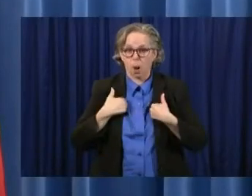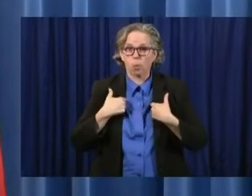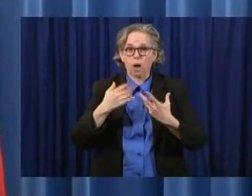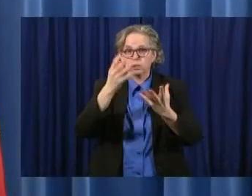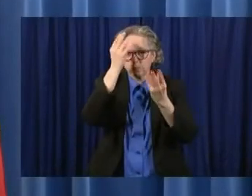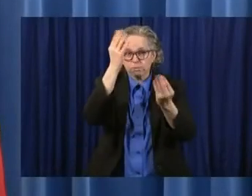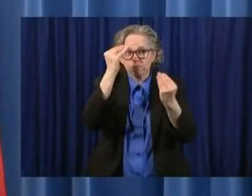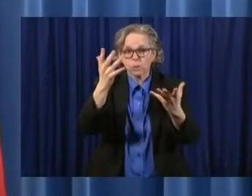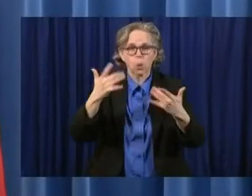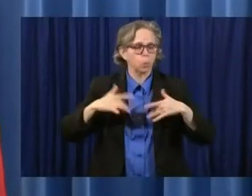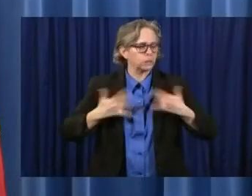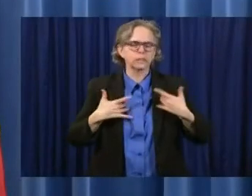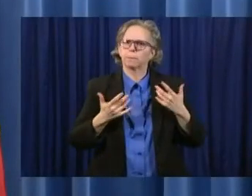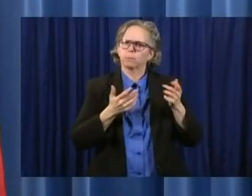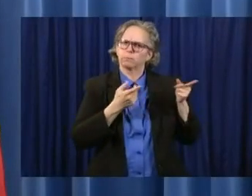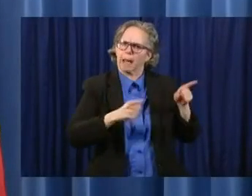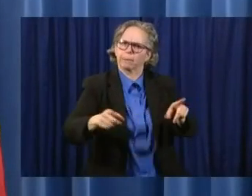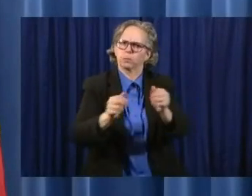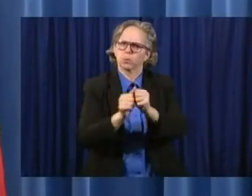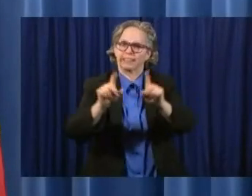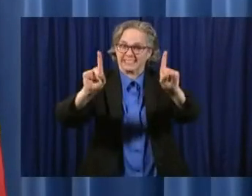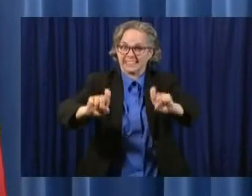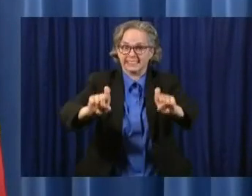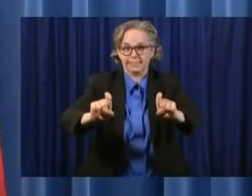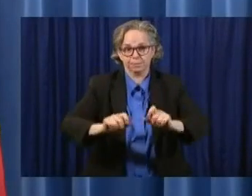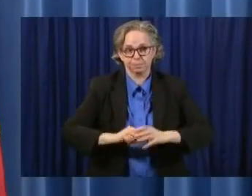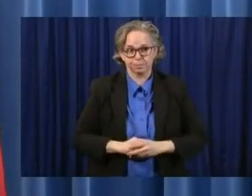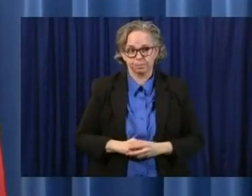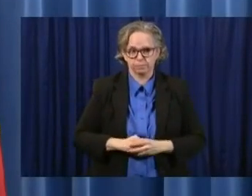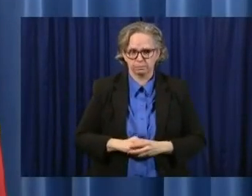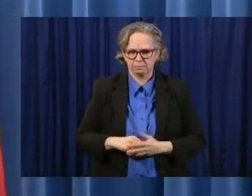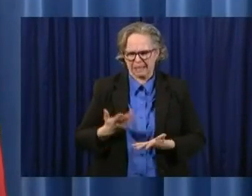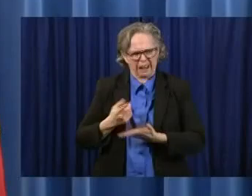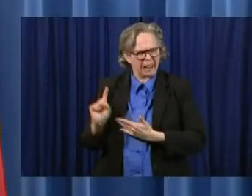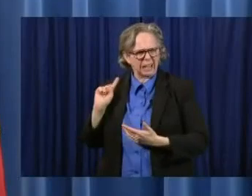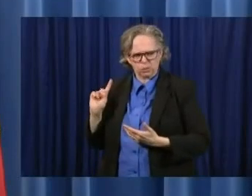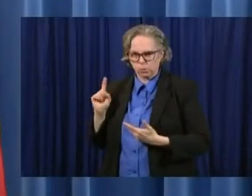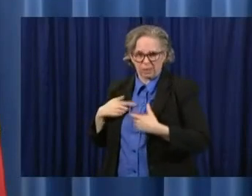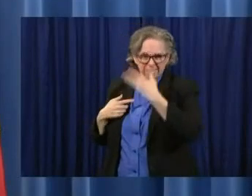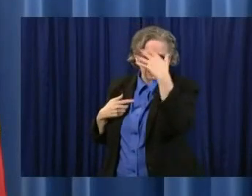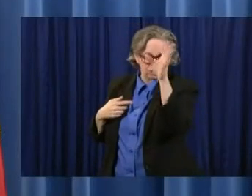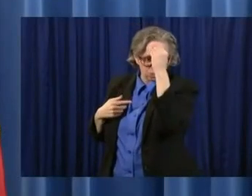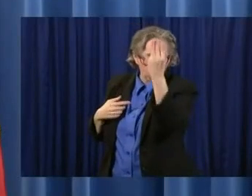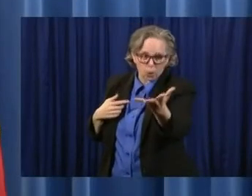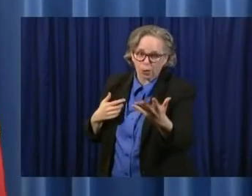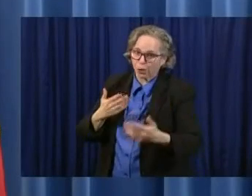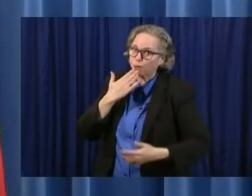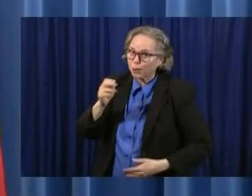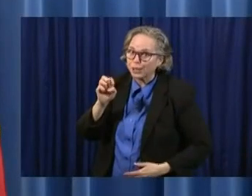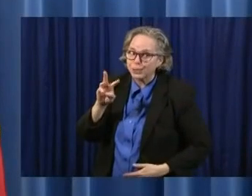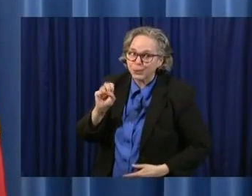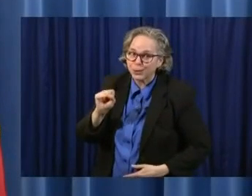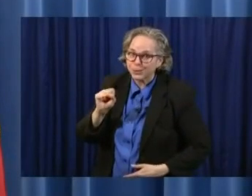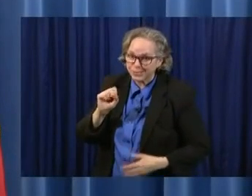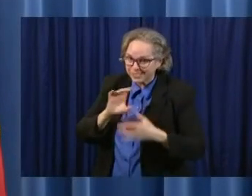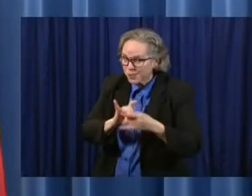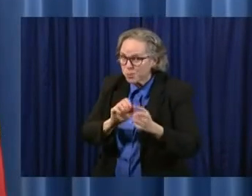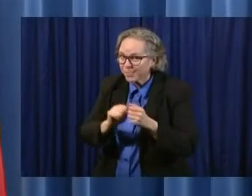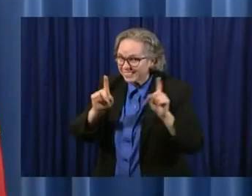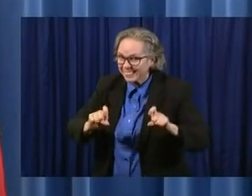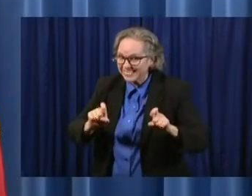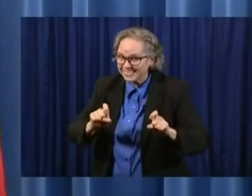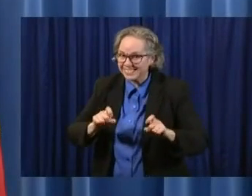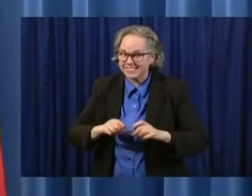something that we've had some, as I shared with you last week, some very, very, very good news. A